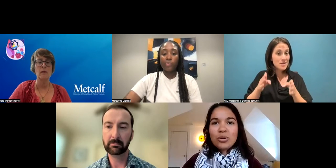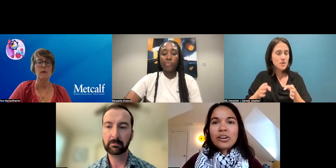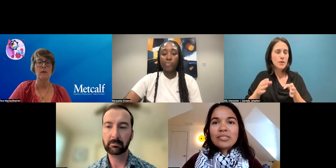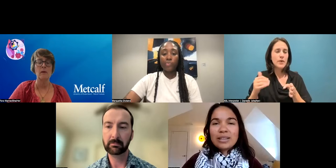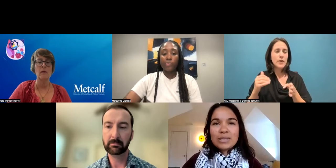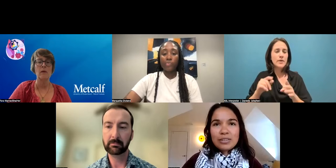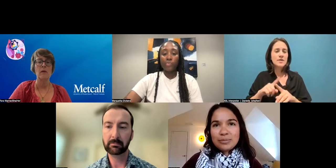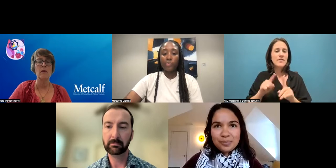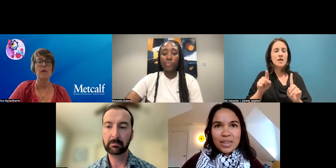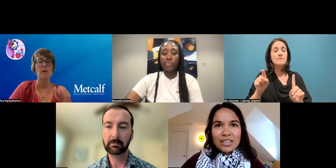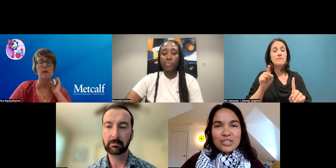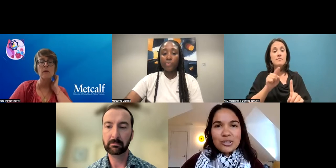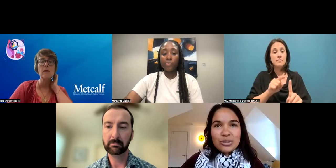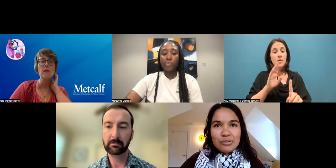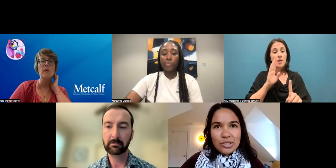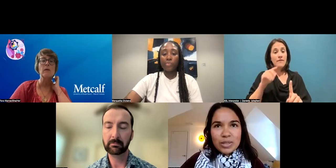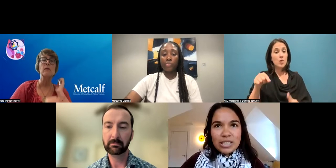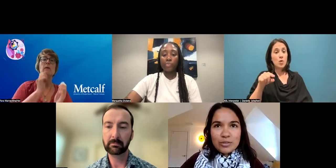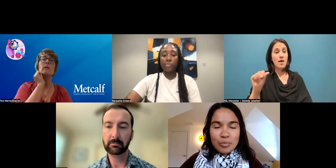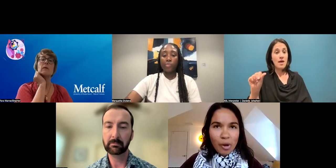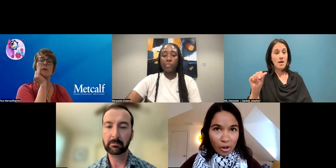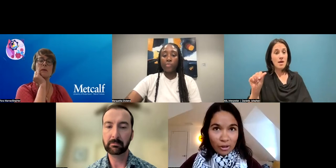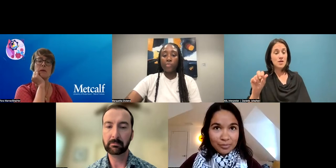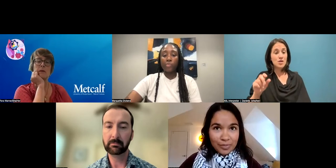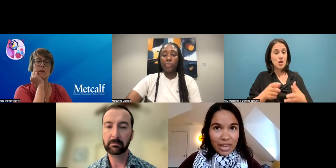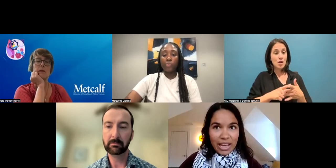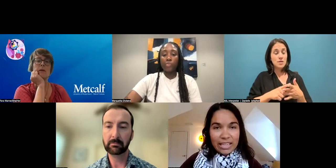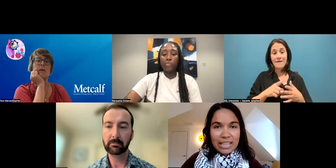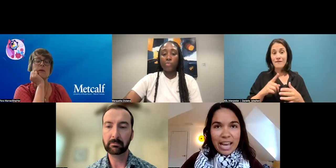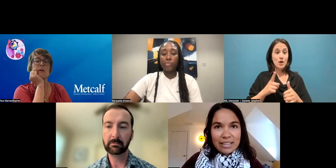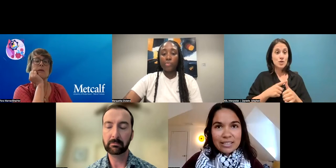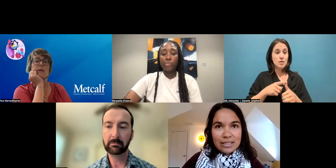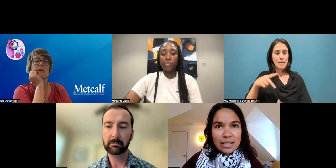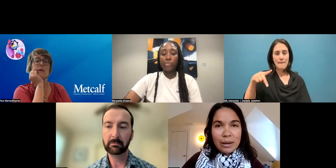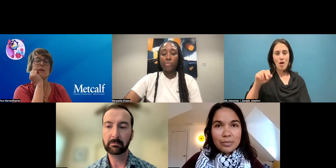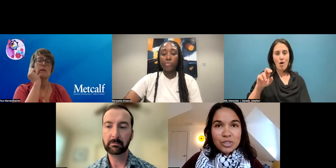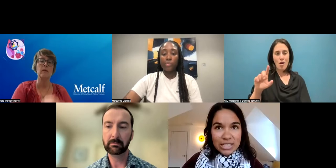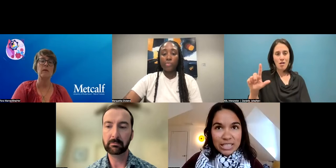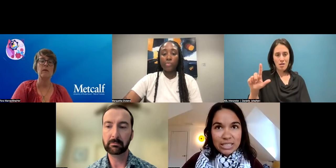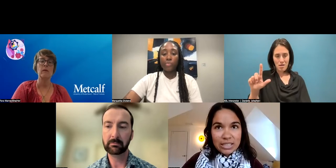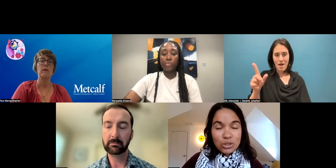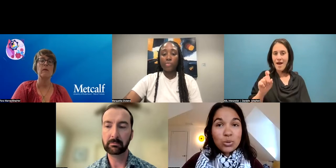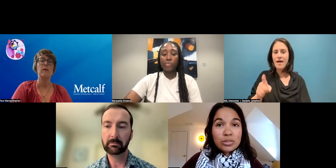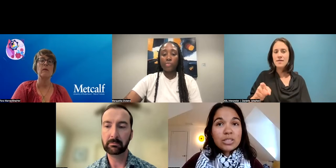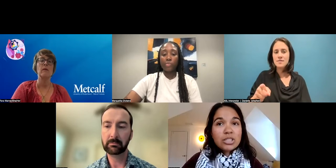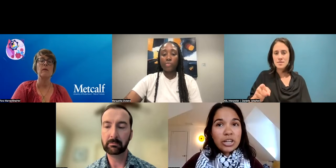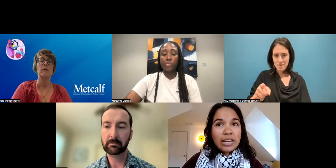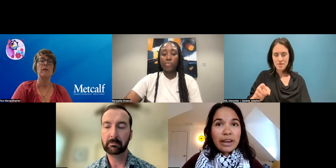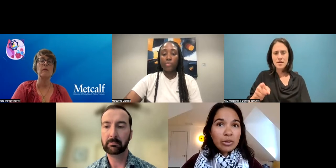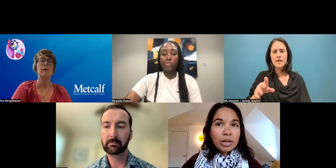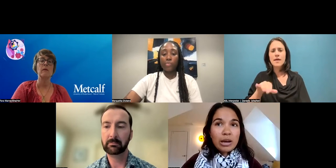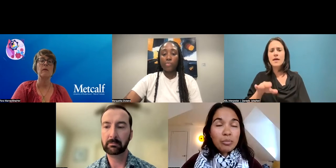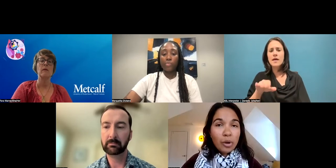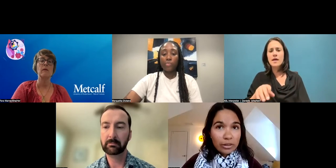kind of in the order that it was given. So the first one is from Paul. And it asks, Justin, did the tools of the